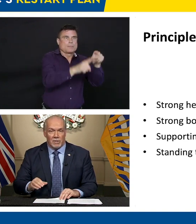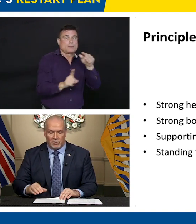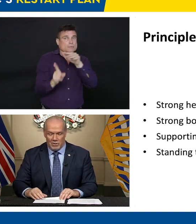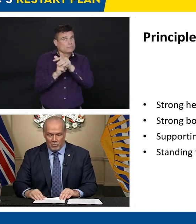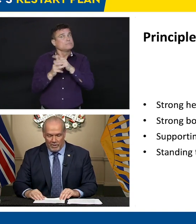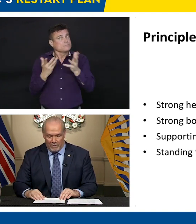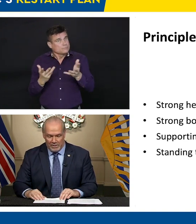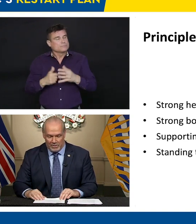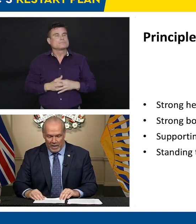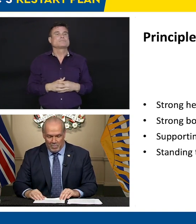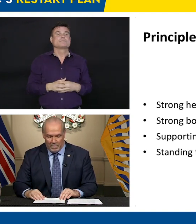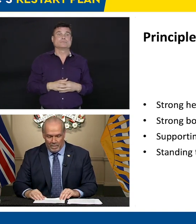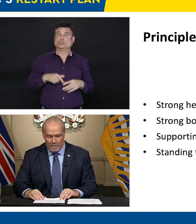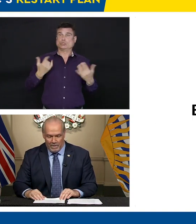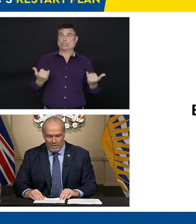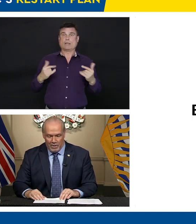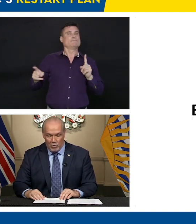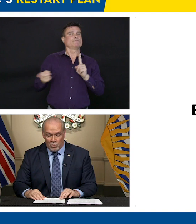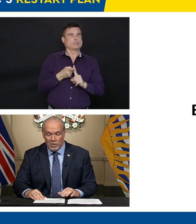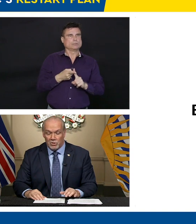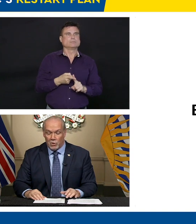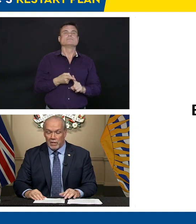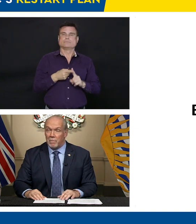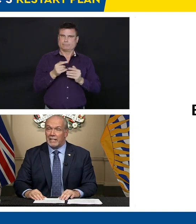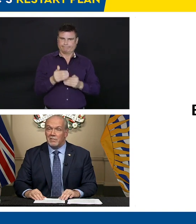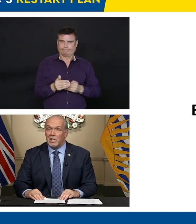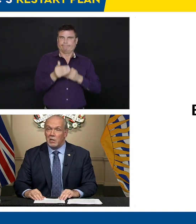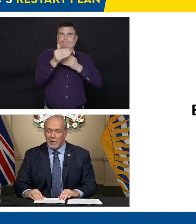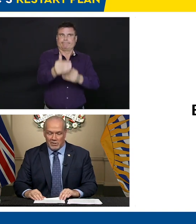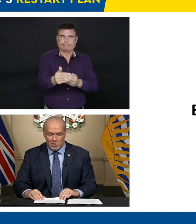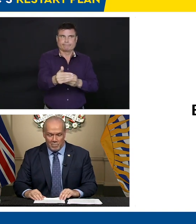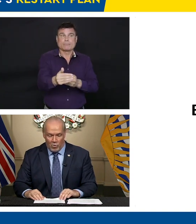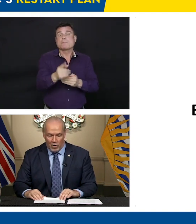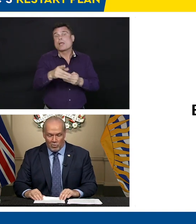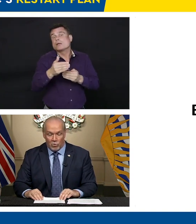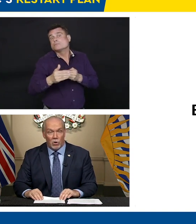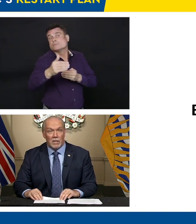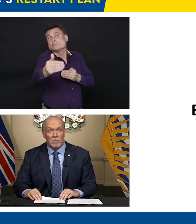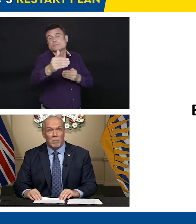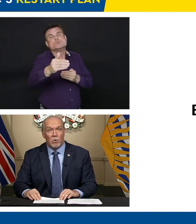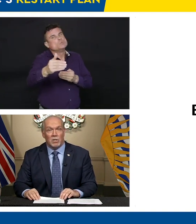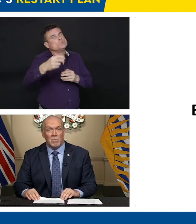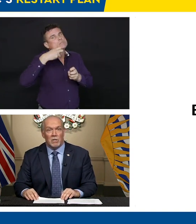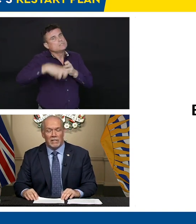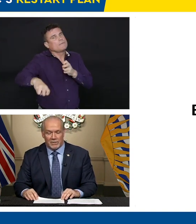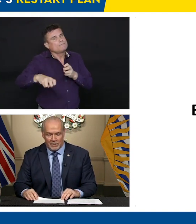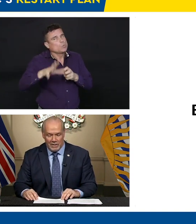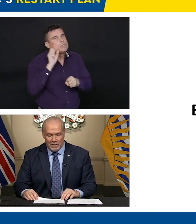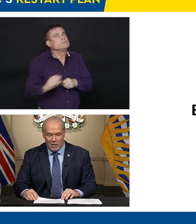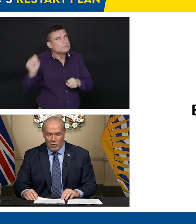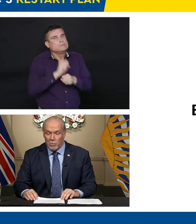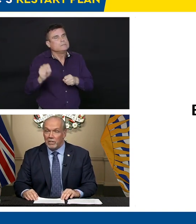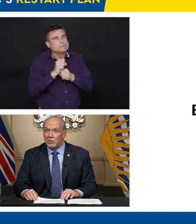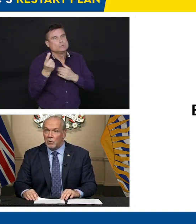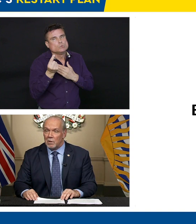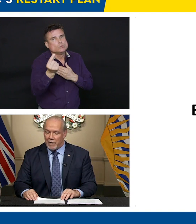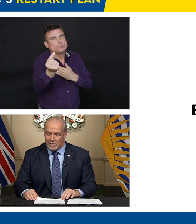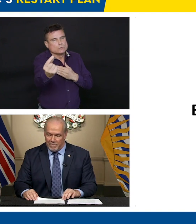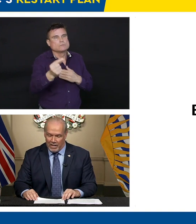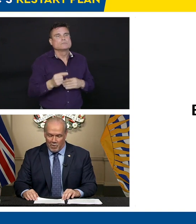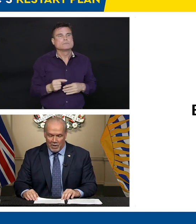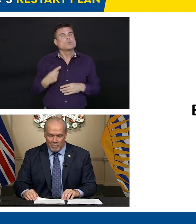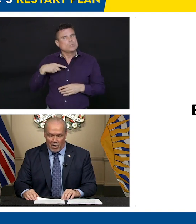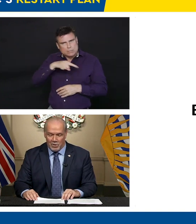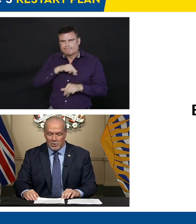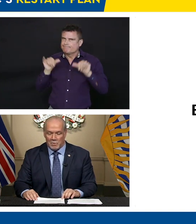starts with every step. We will do it by continuing to support rural and remote communities. We will do it